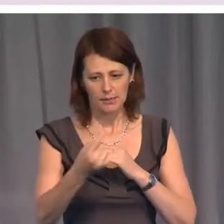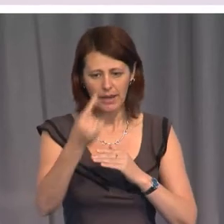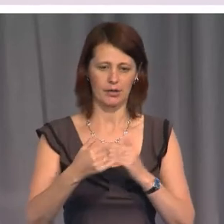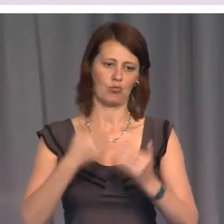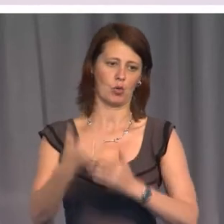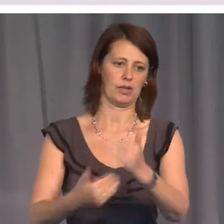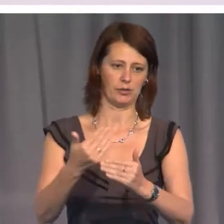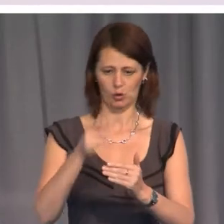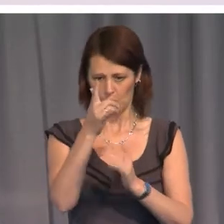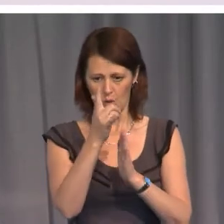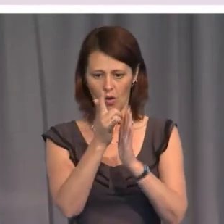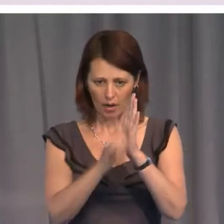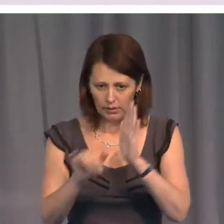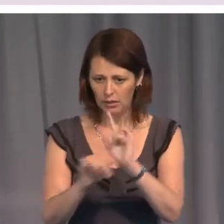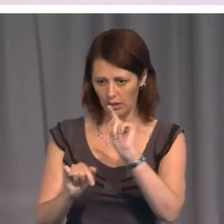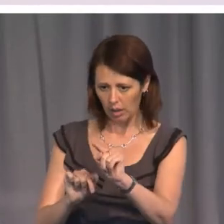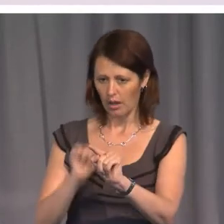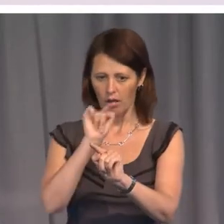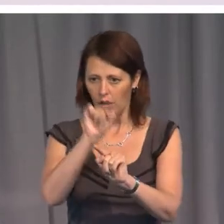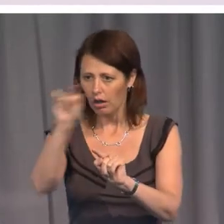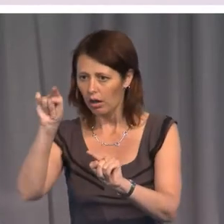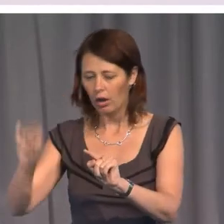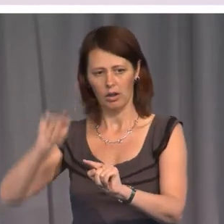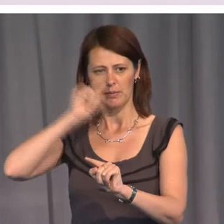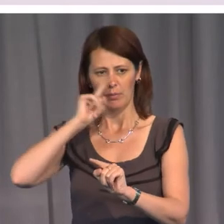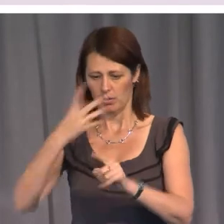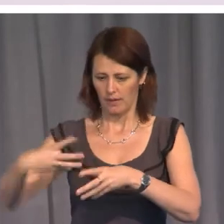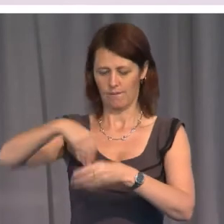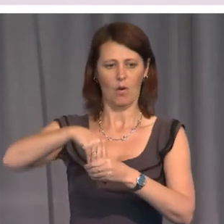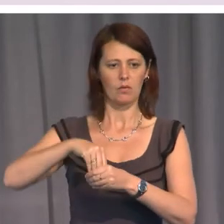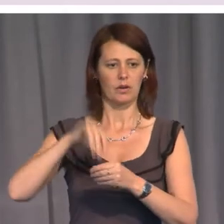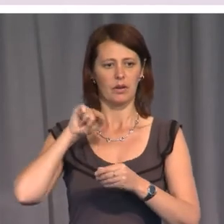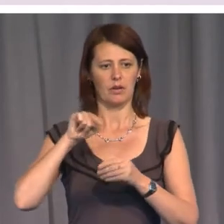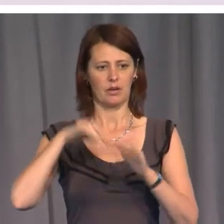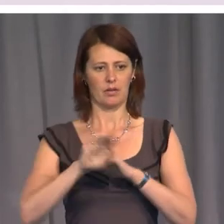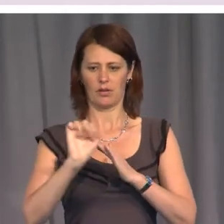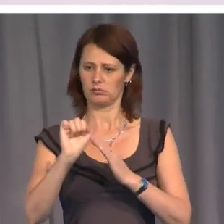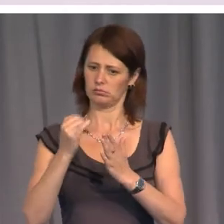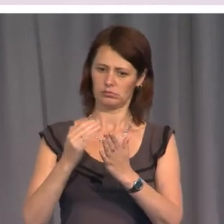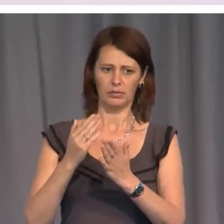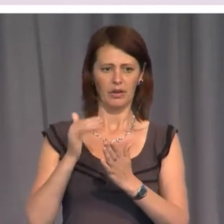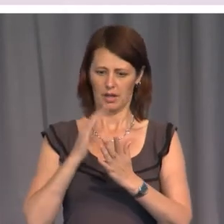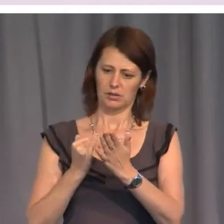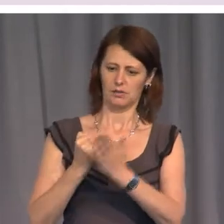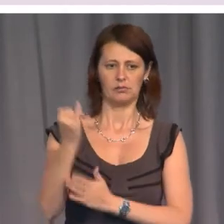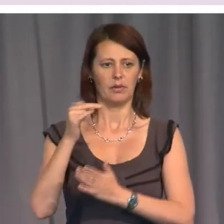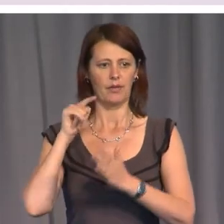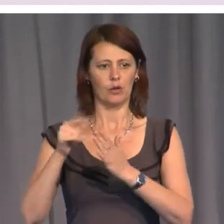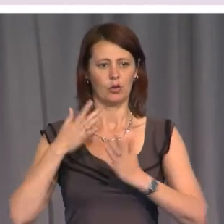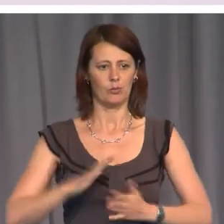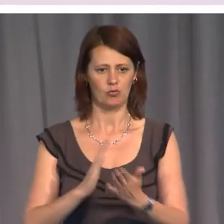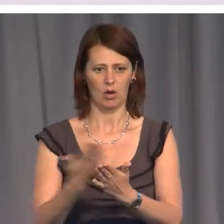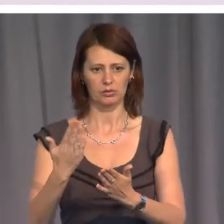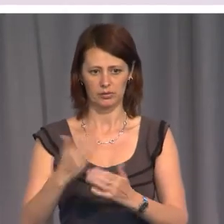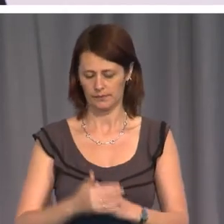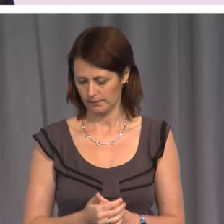identify the targets for an impartial tribunal to find that their human rights culpability has